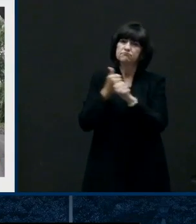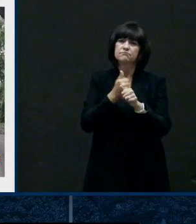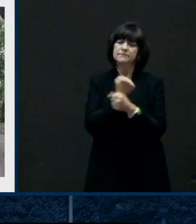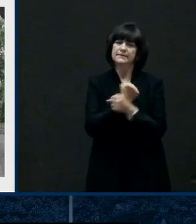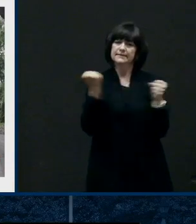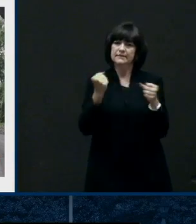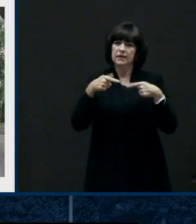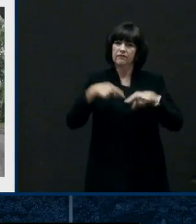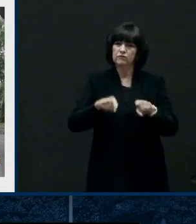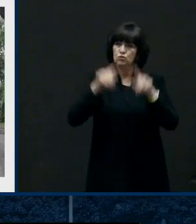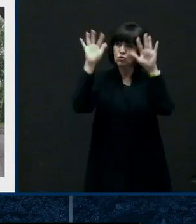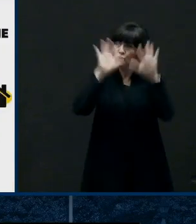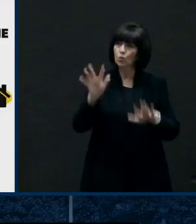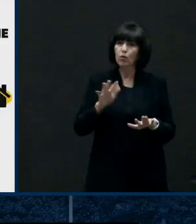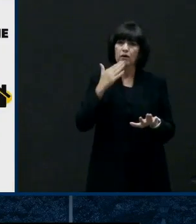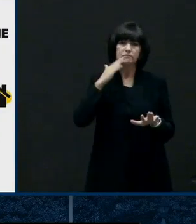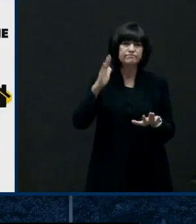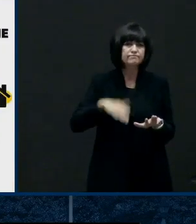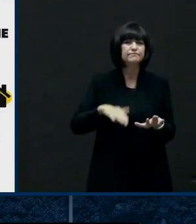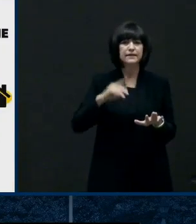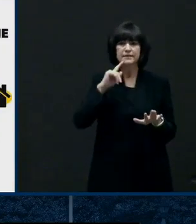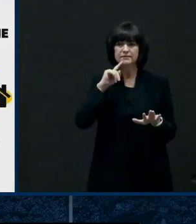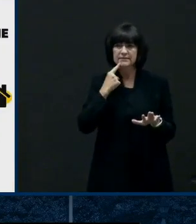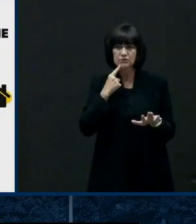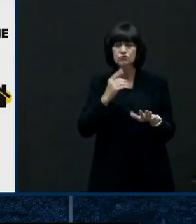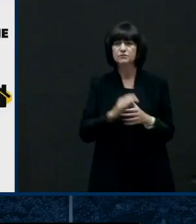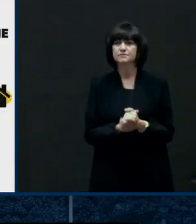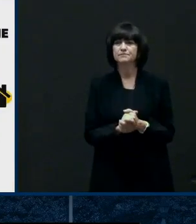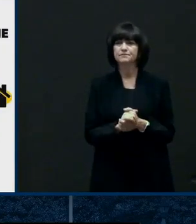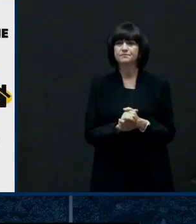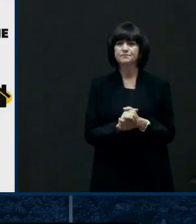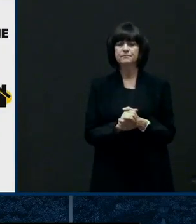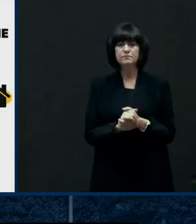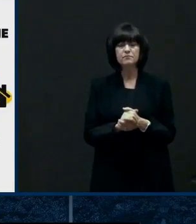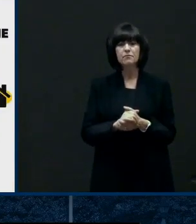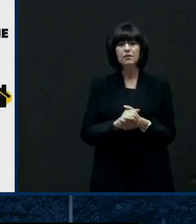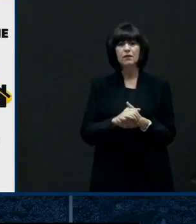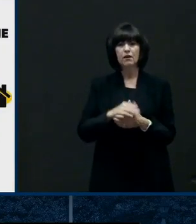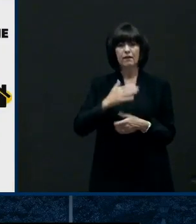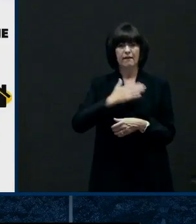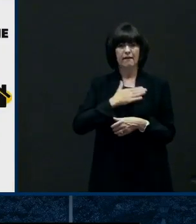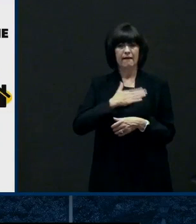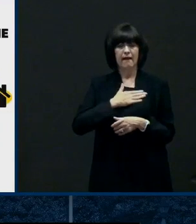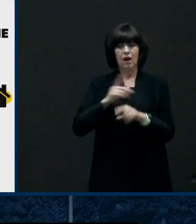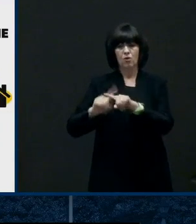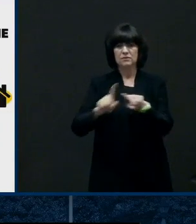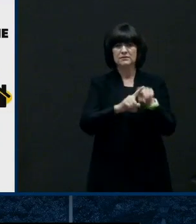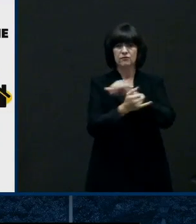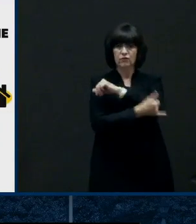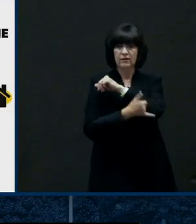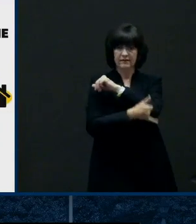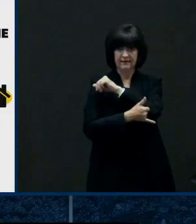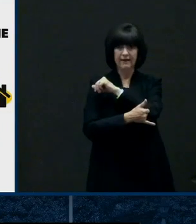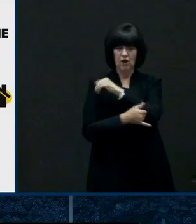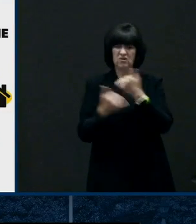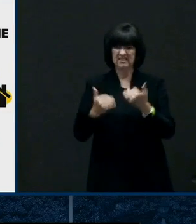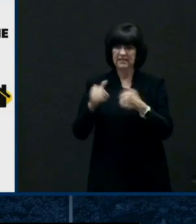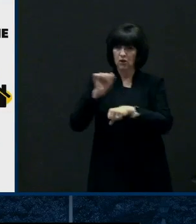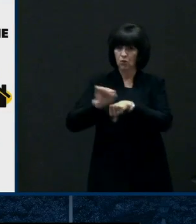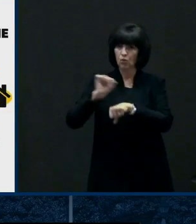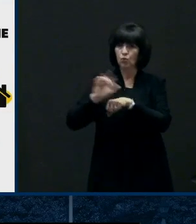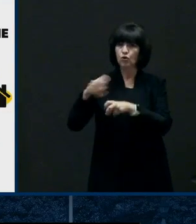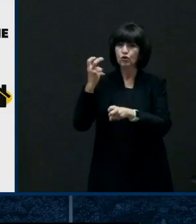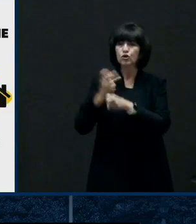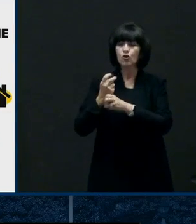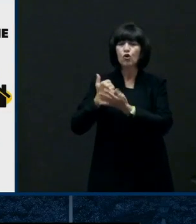Kent County, Newcastle County are working with a lot of organizations to try and get help out to those people that need it. Yesterday,